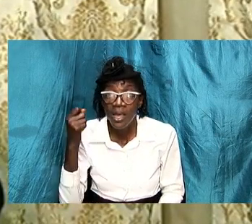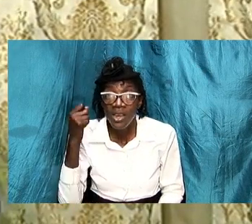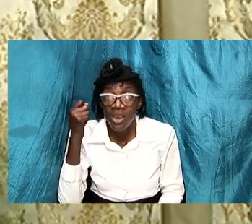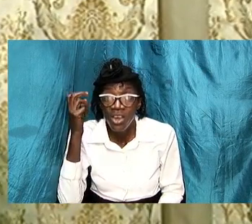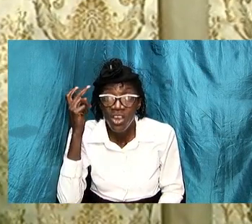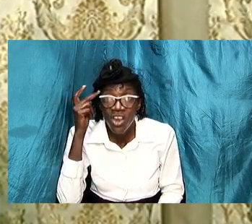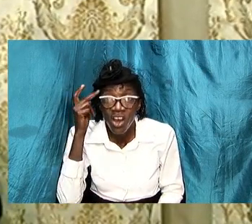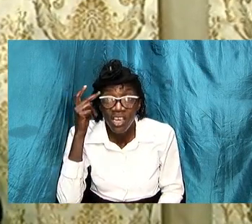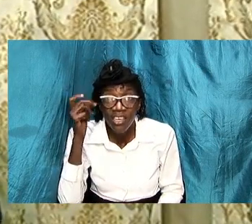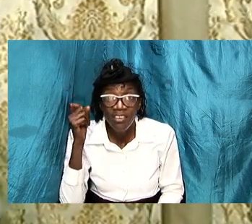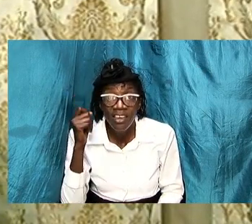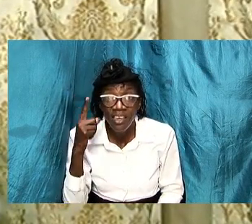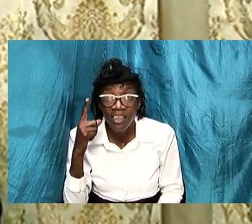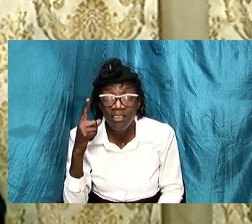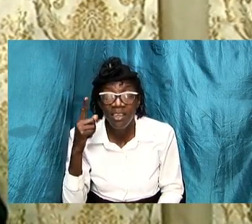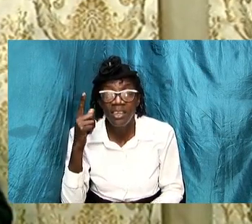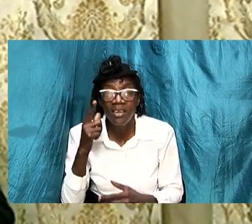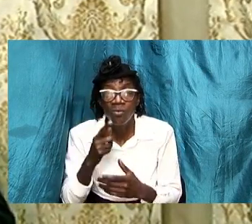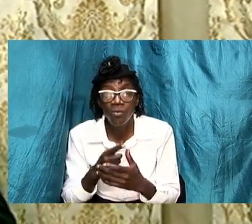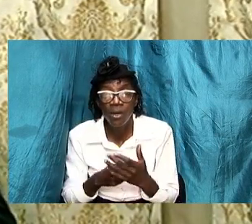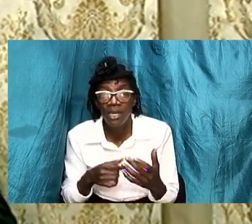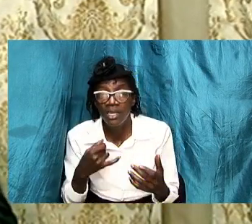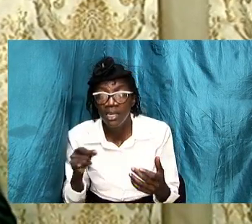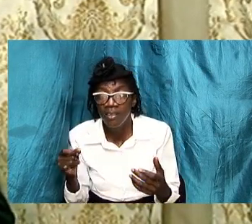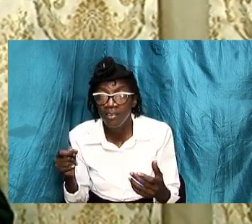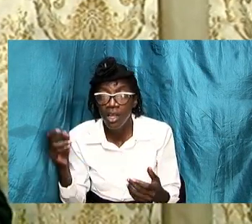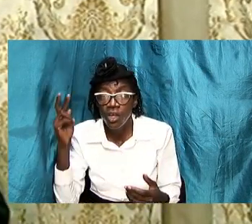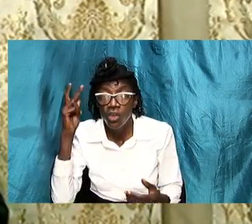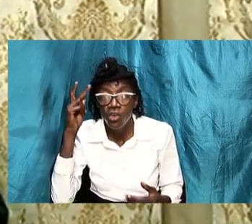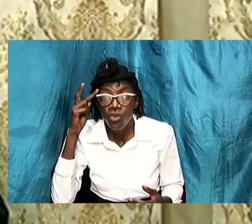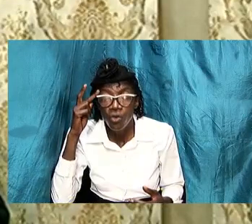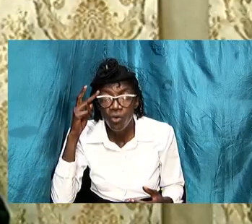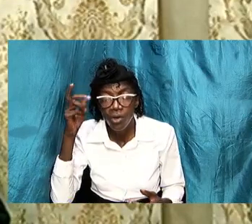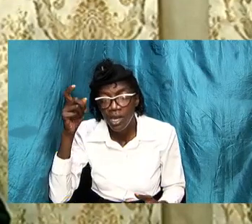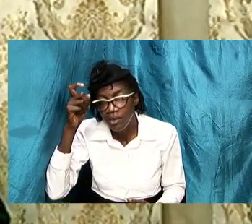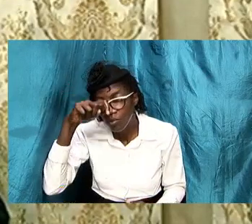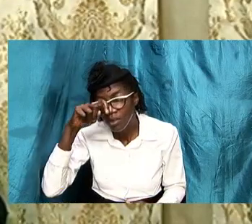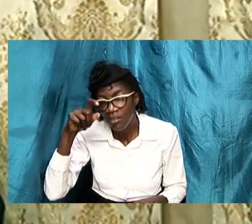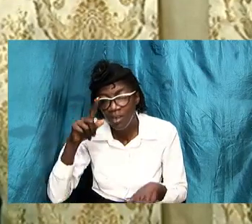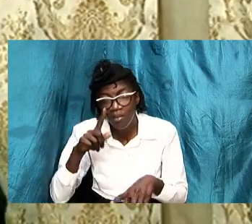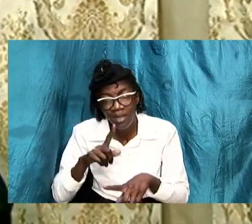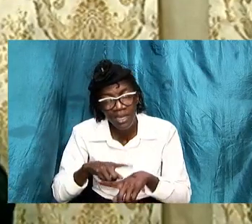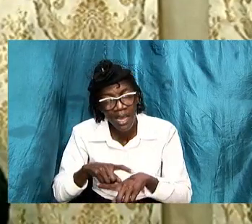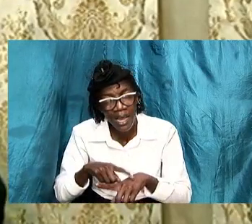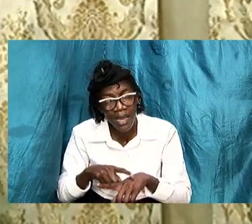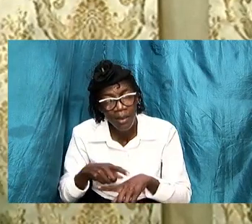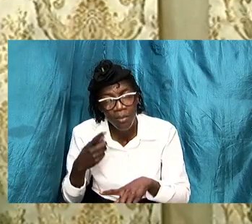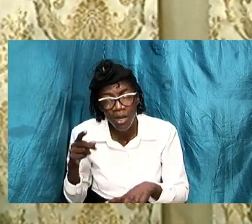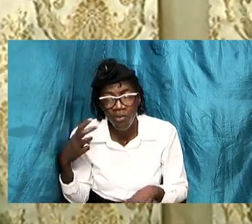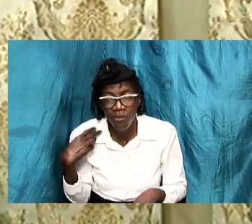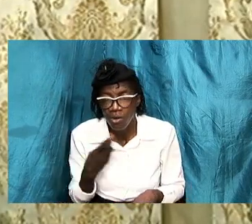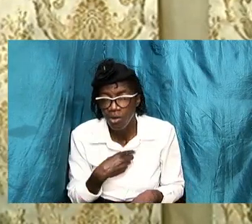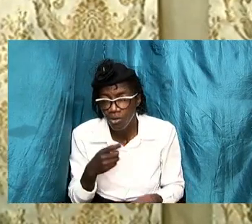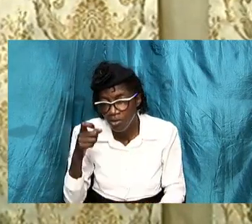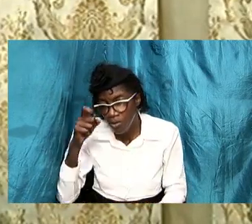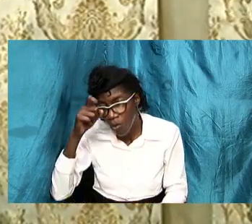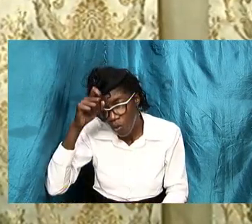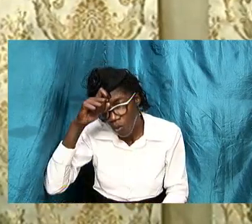is what is known as wisdom it is time for us to wise up